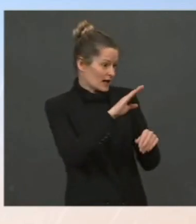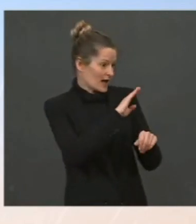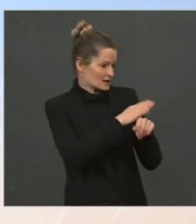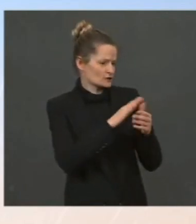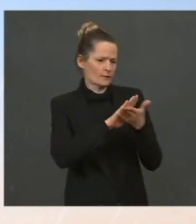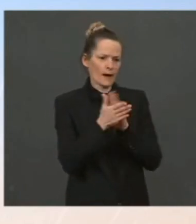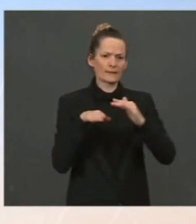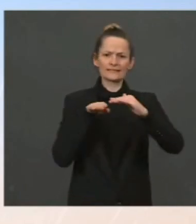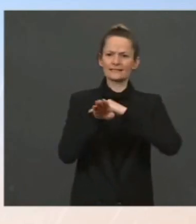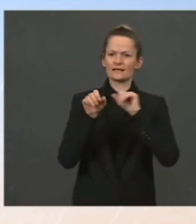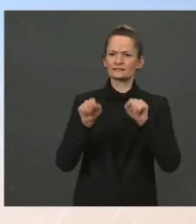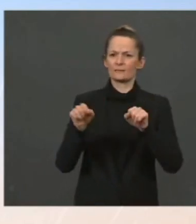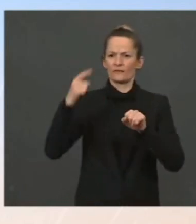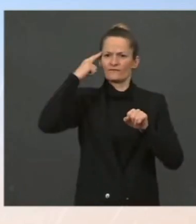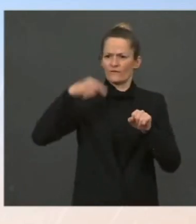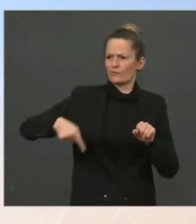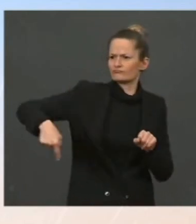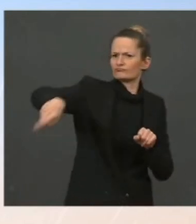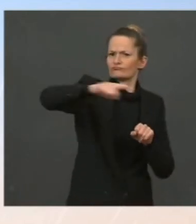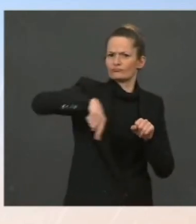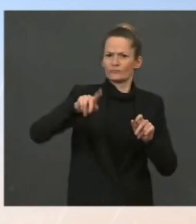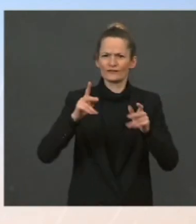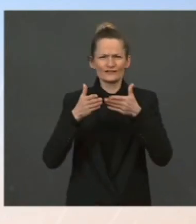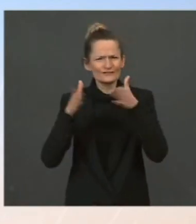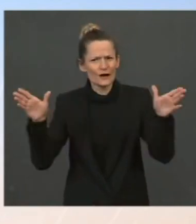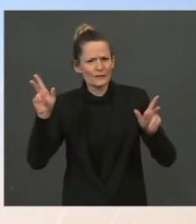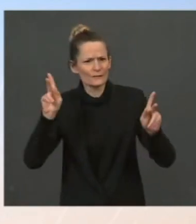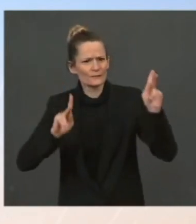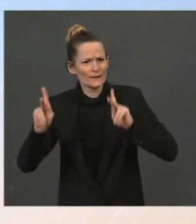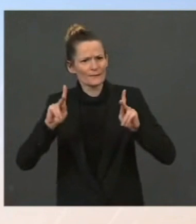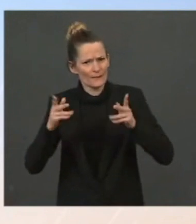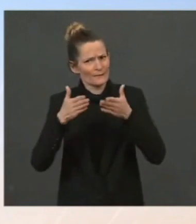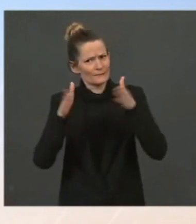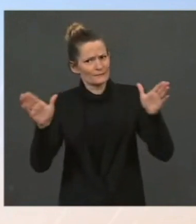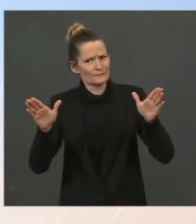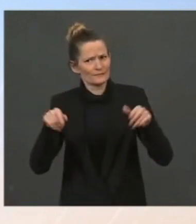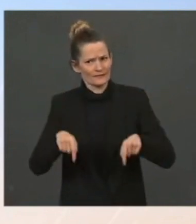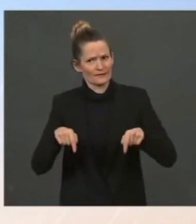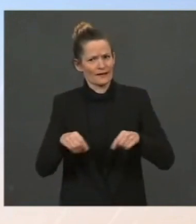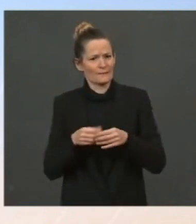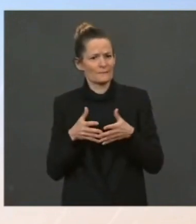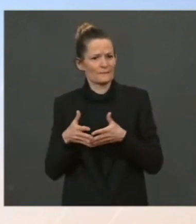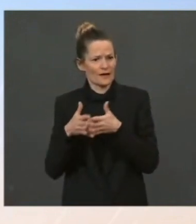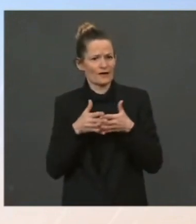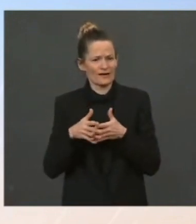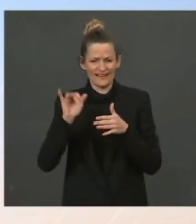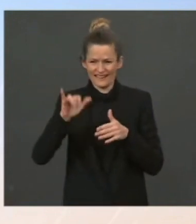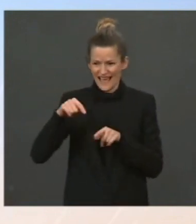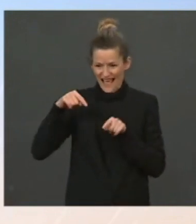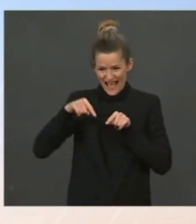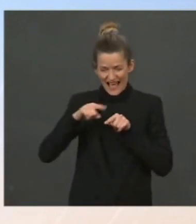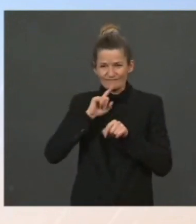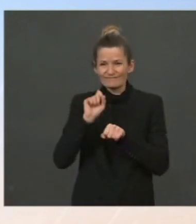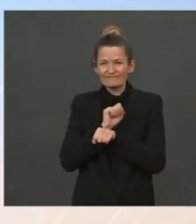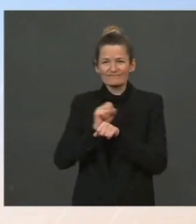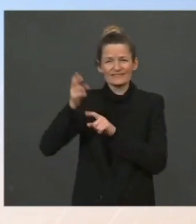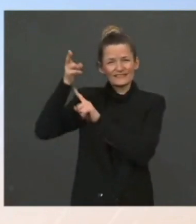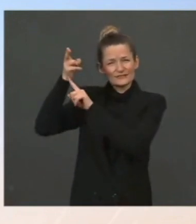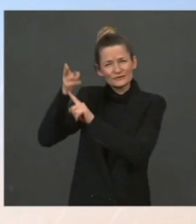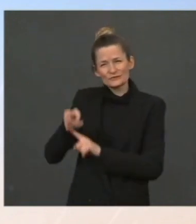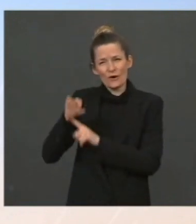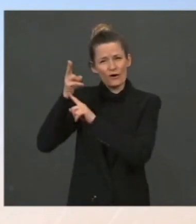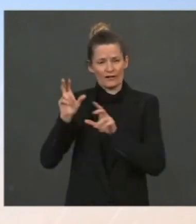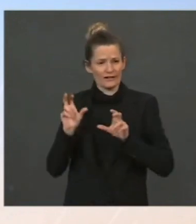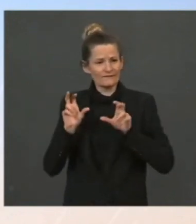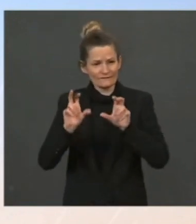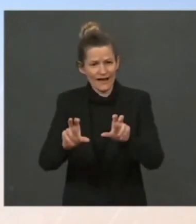manufacturing and supply chains as well will put Americans to work making the technologies, not just batteries, but wind and solar and the